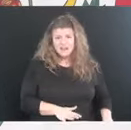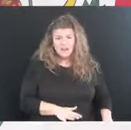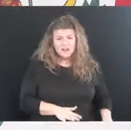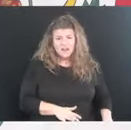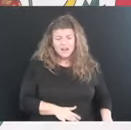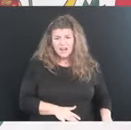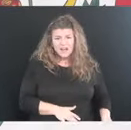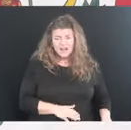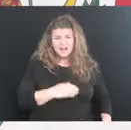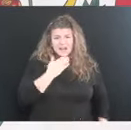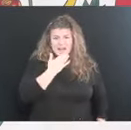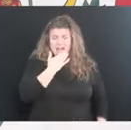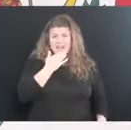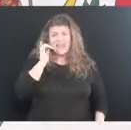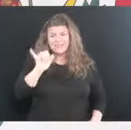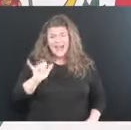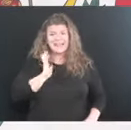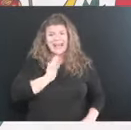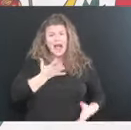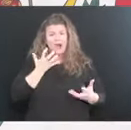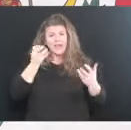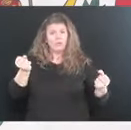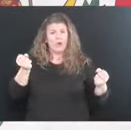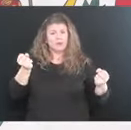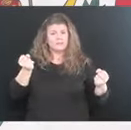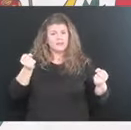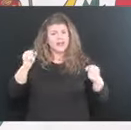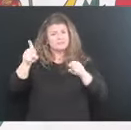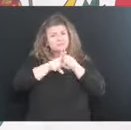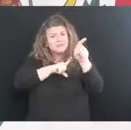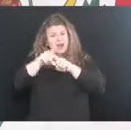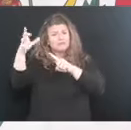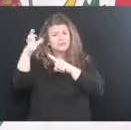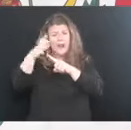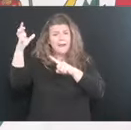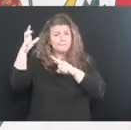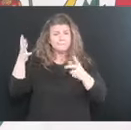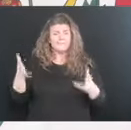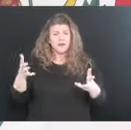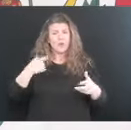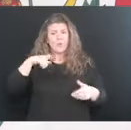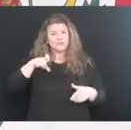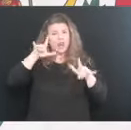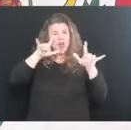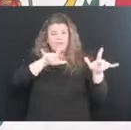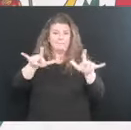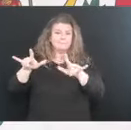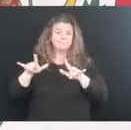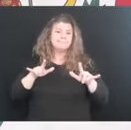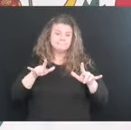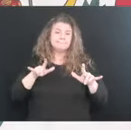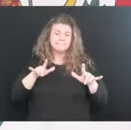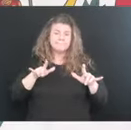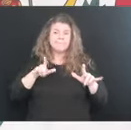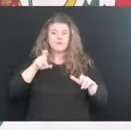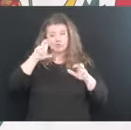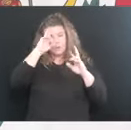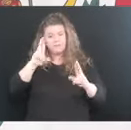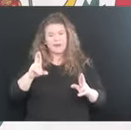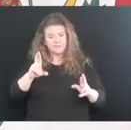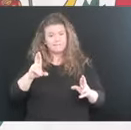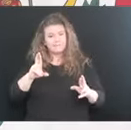our heroes. There are superstars beyond belief and you should love them and you should respect them